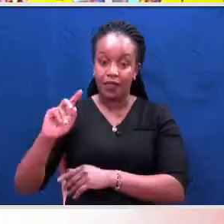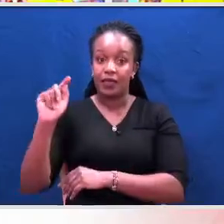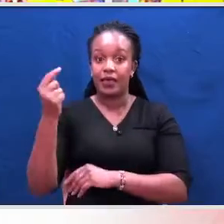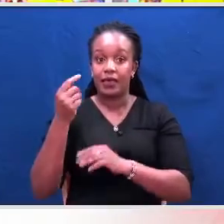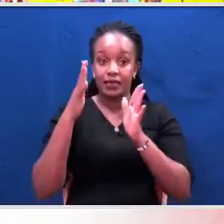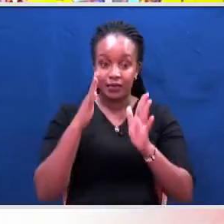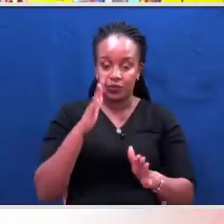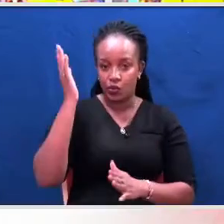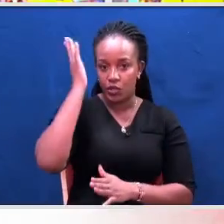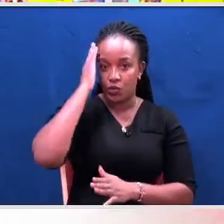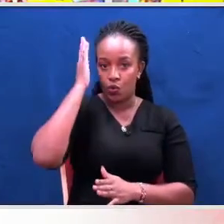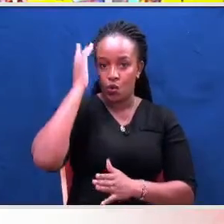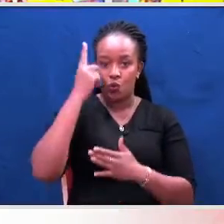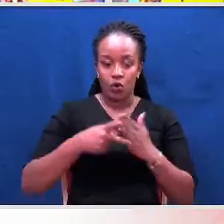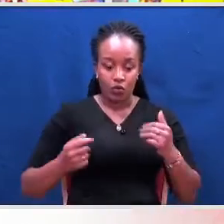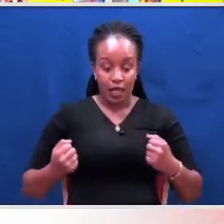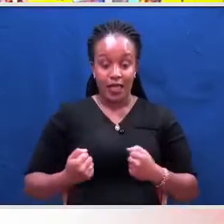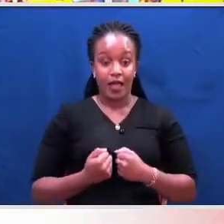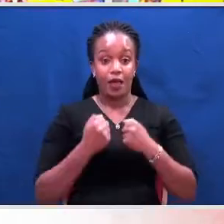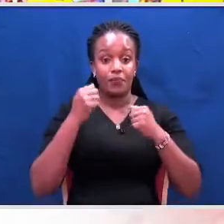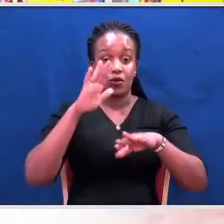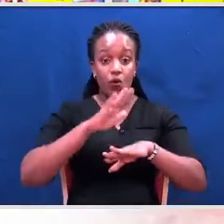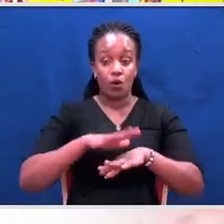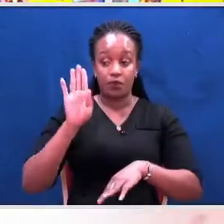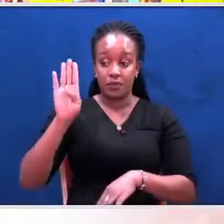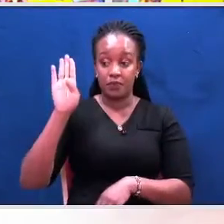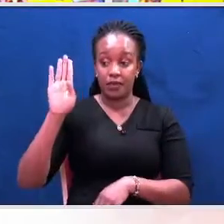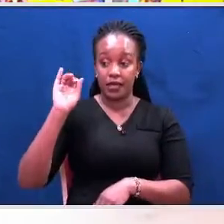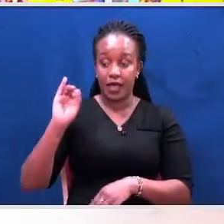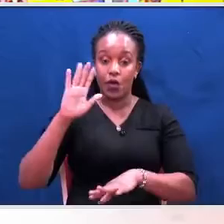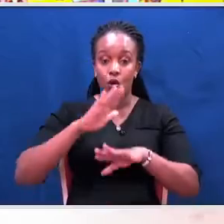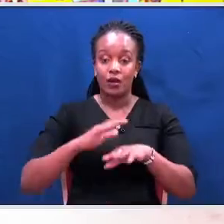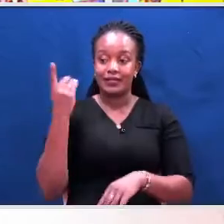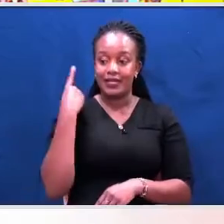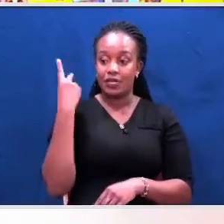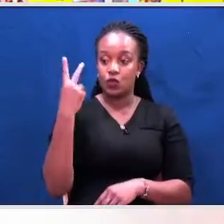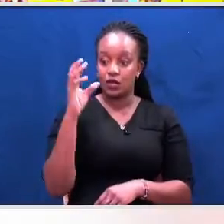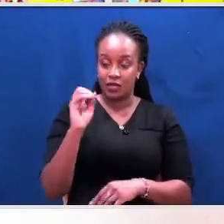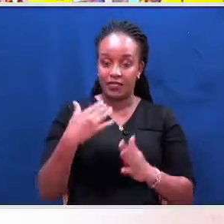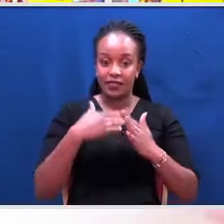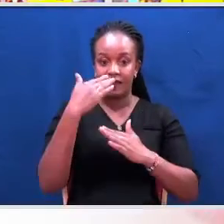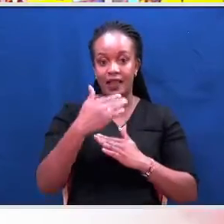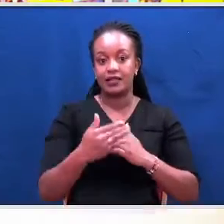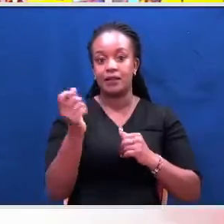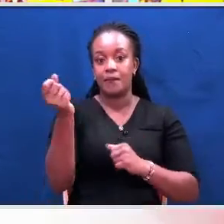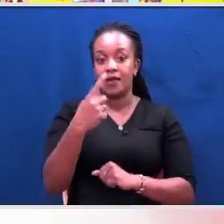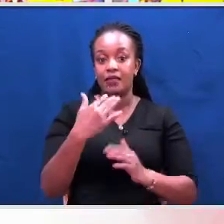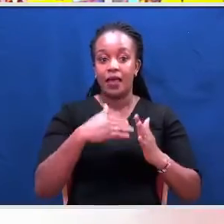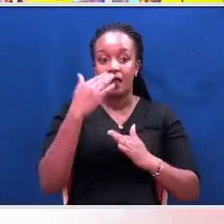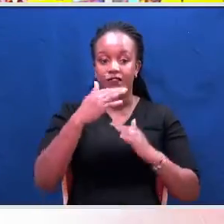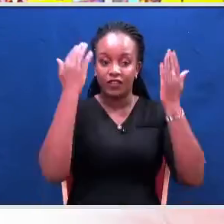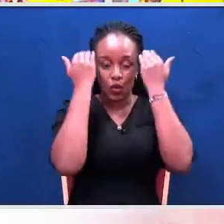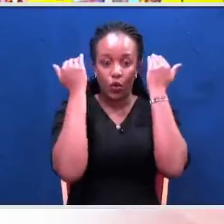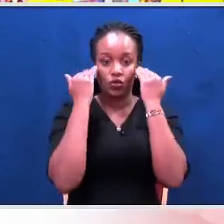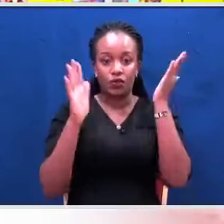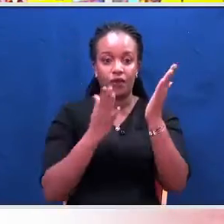The fate of the BBI process on 20th of next month, when the Court of Appeal judges issue a verdict on